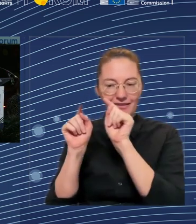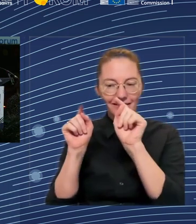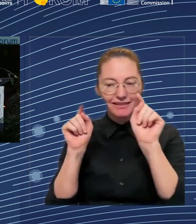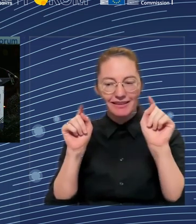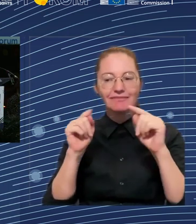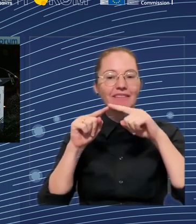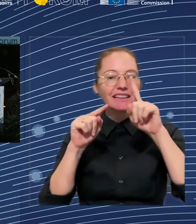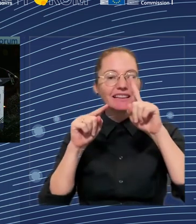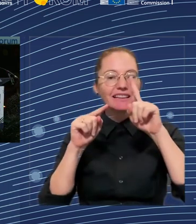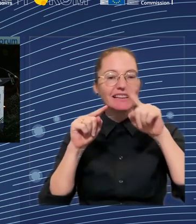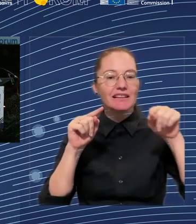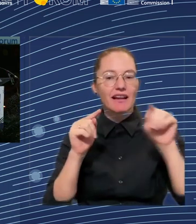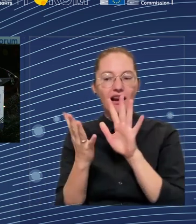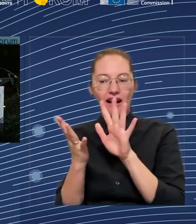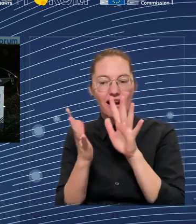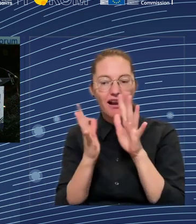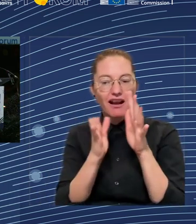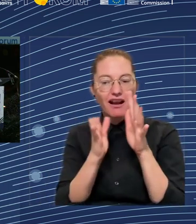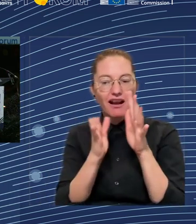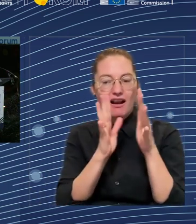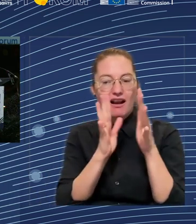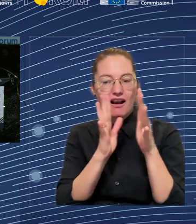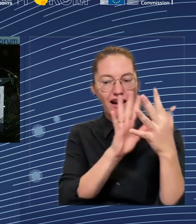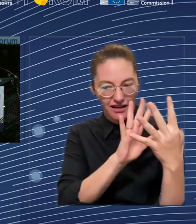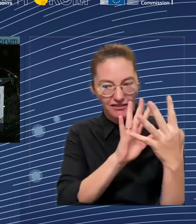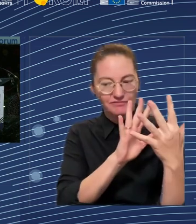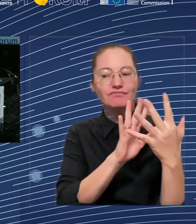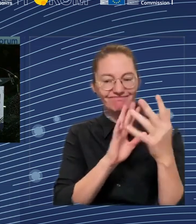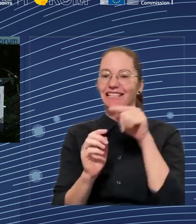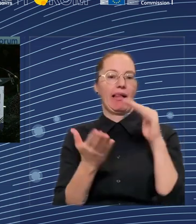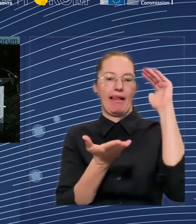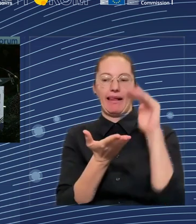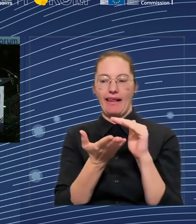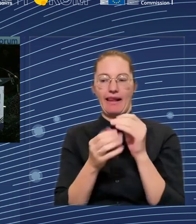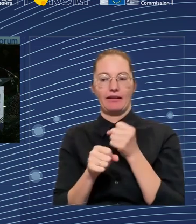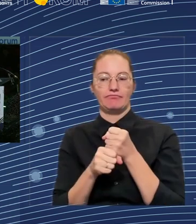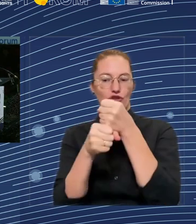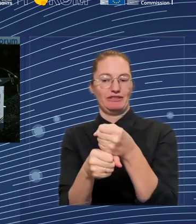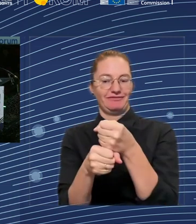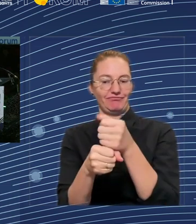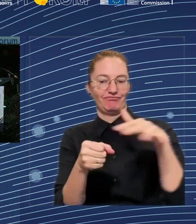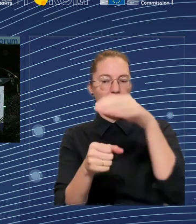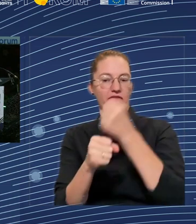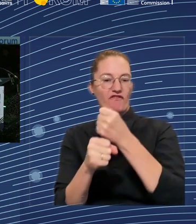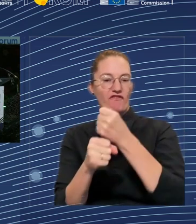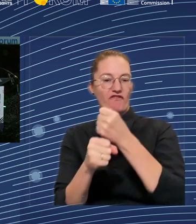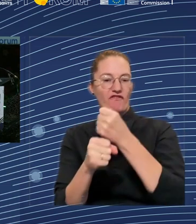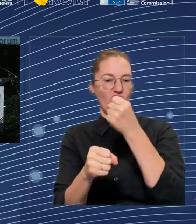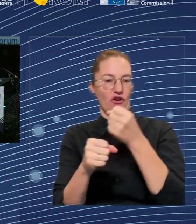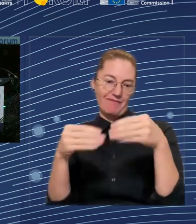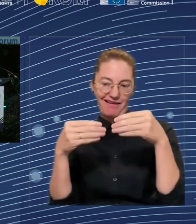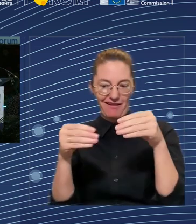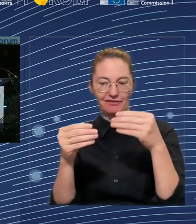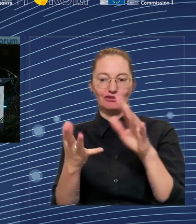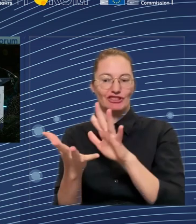We have used data from the European labor authority from business and consumer service survey of our